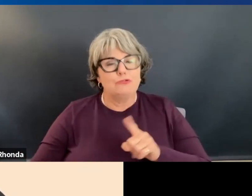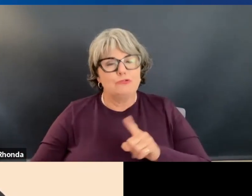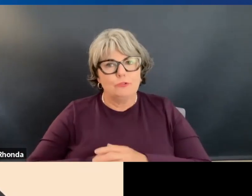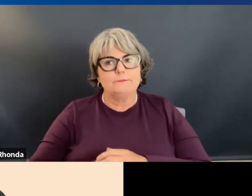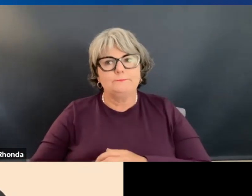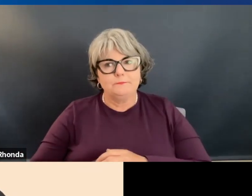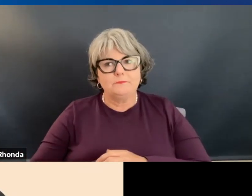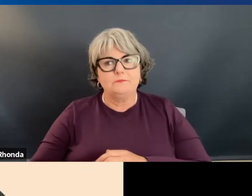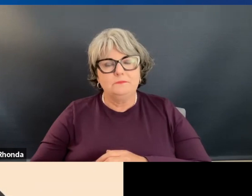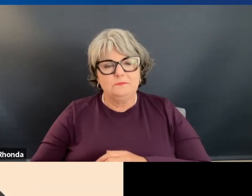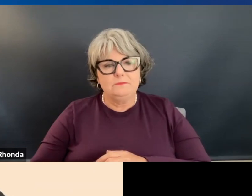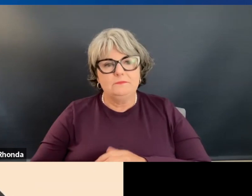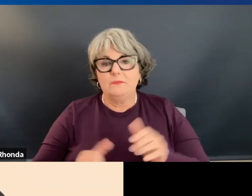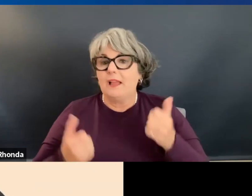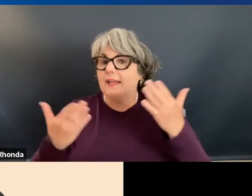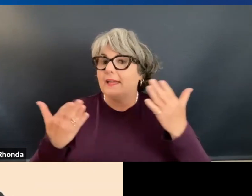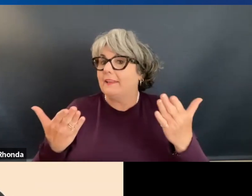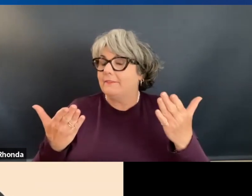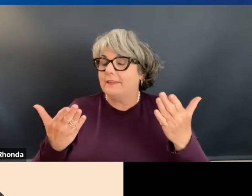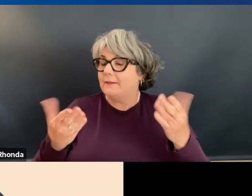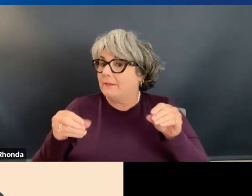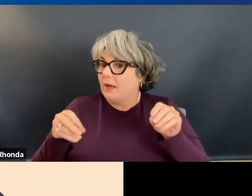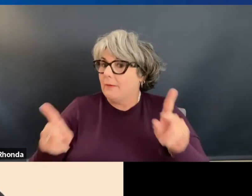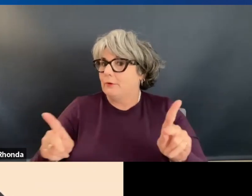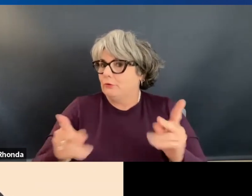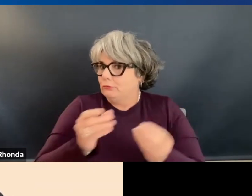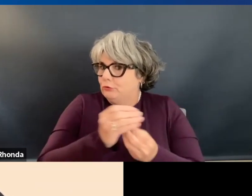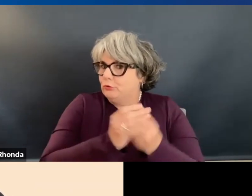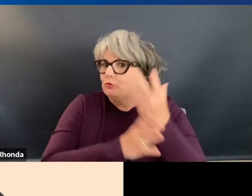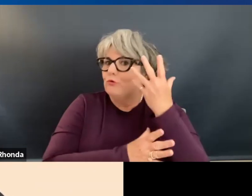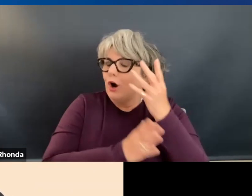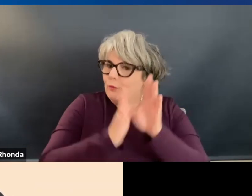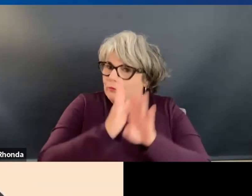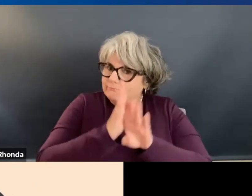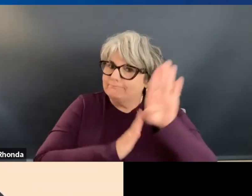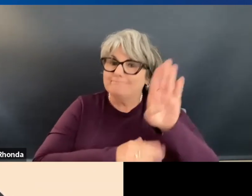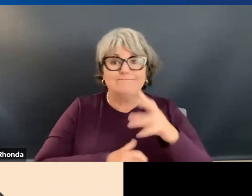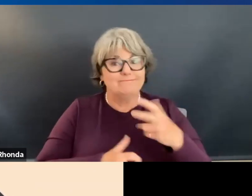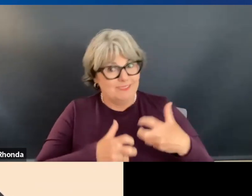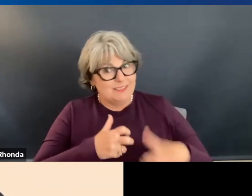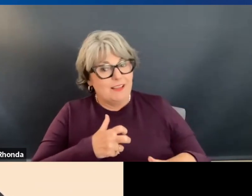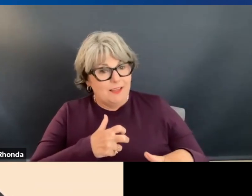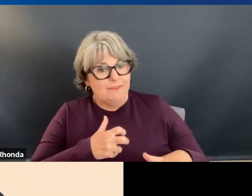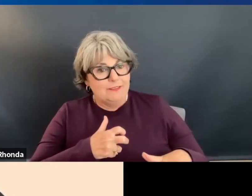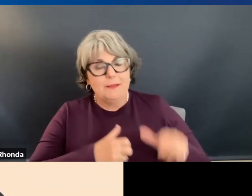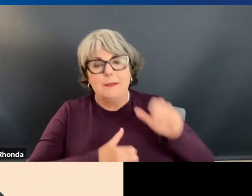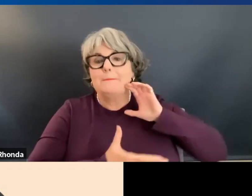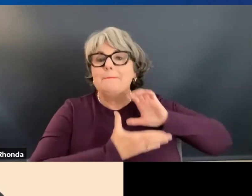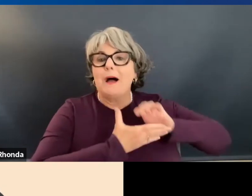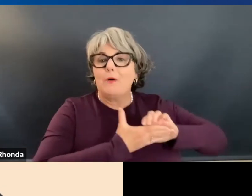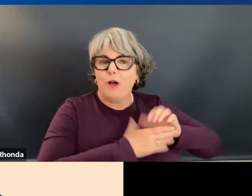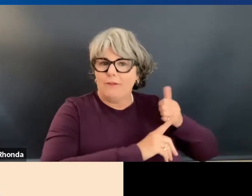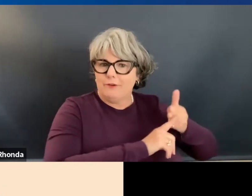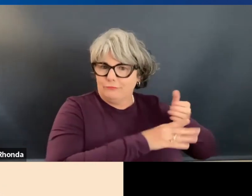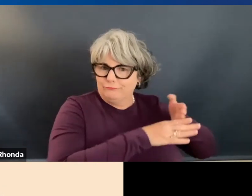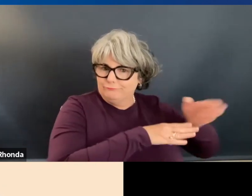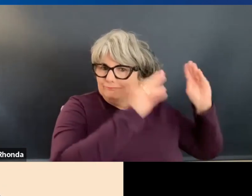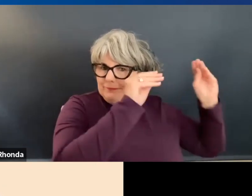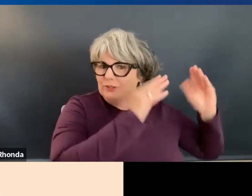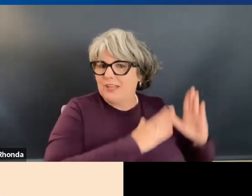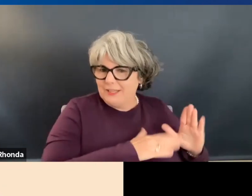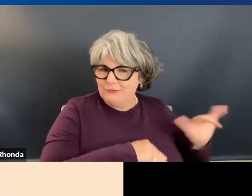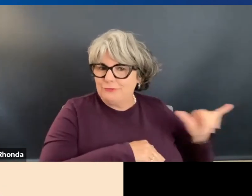give them the space to grow. It's hard when, you know, my wife is in education also.